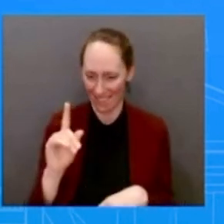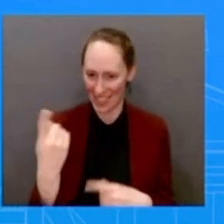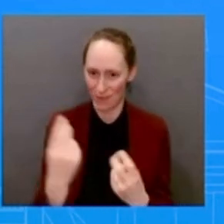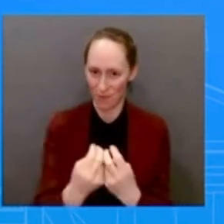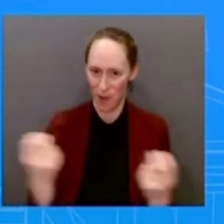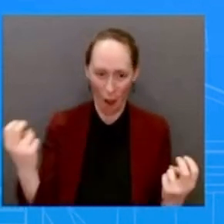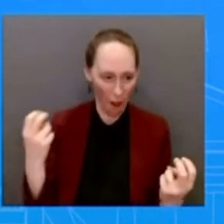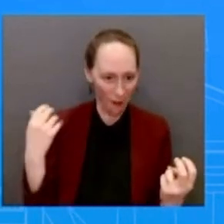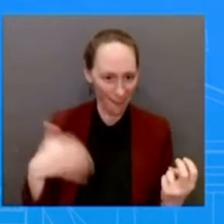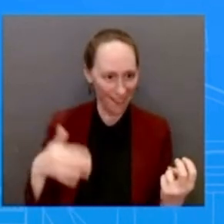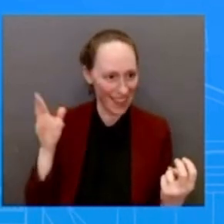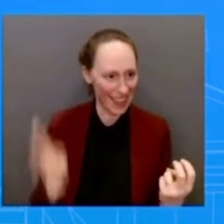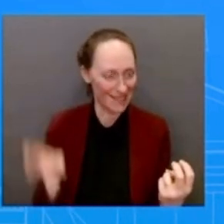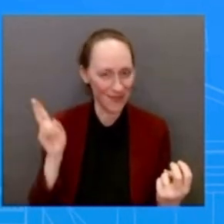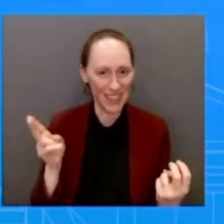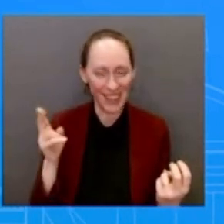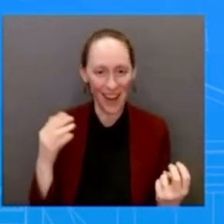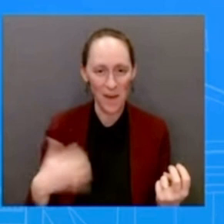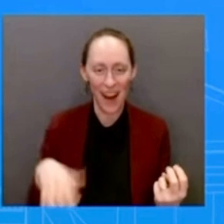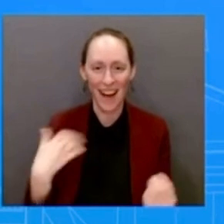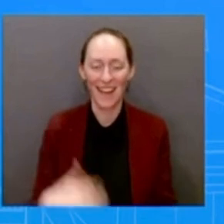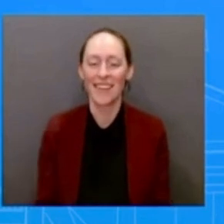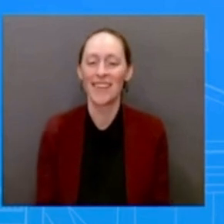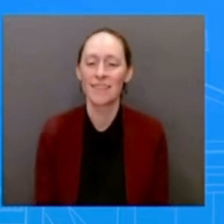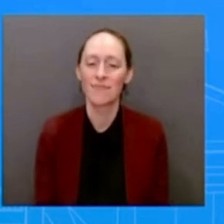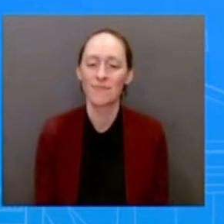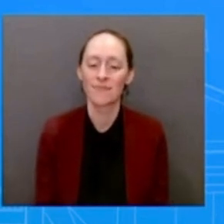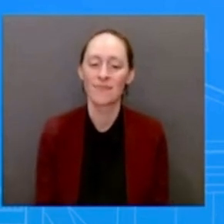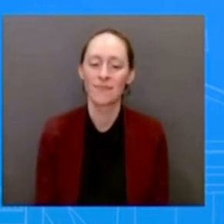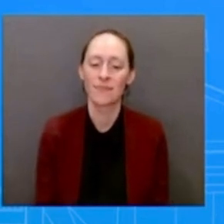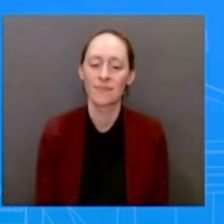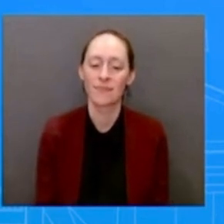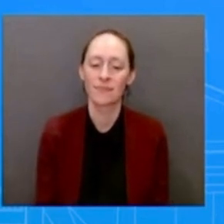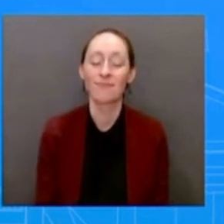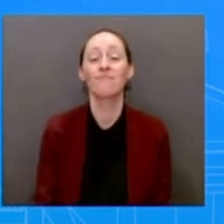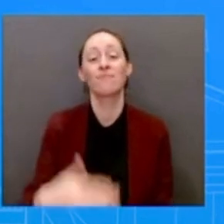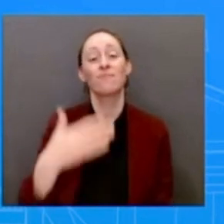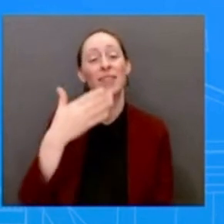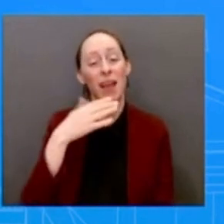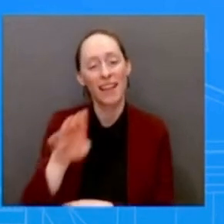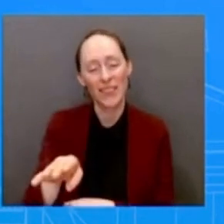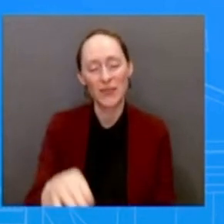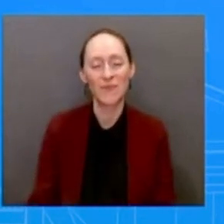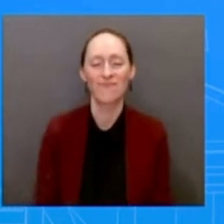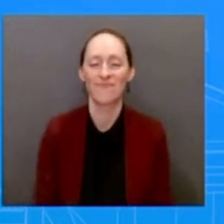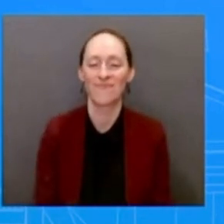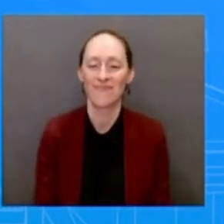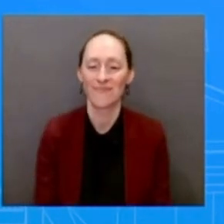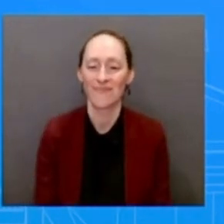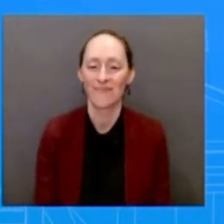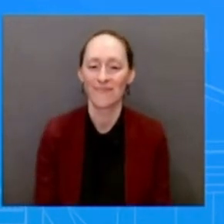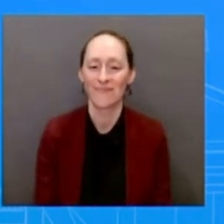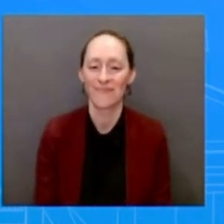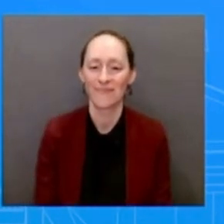All right. Good afternoon, everyone. Happy Friday. I'm not sure what's going on with Andrea here. Got it? You're good?